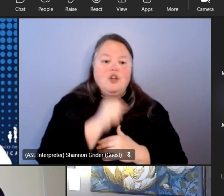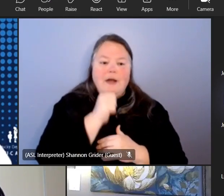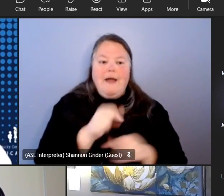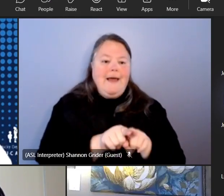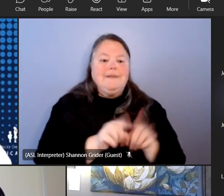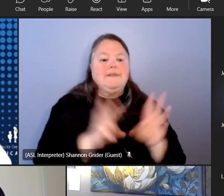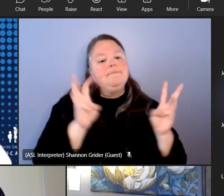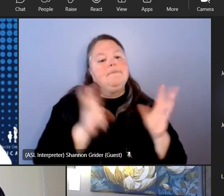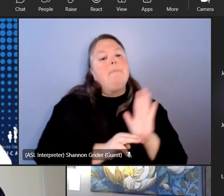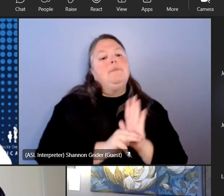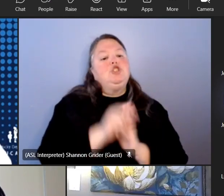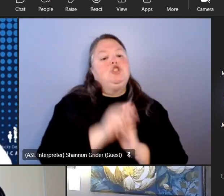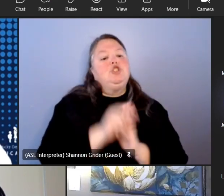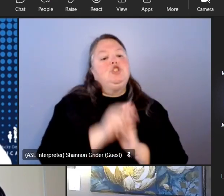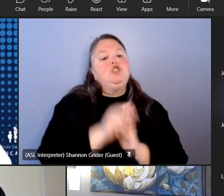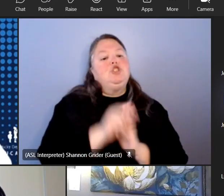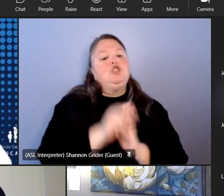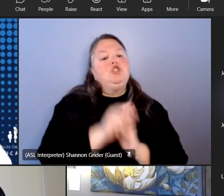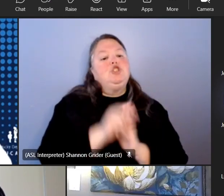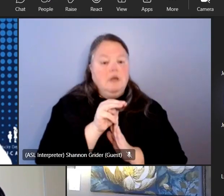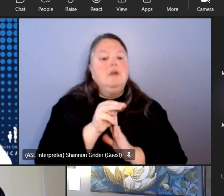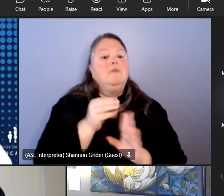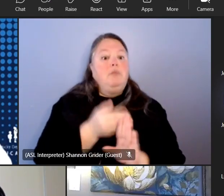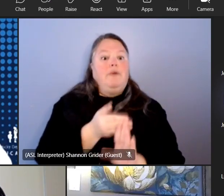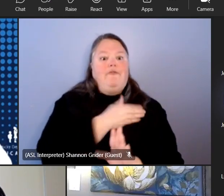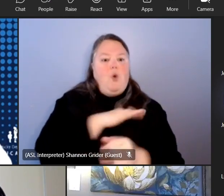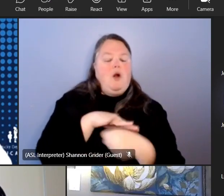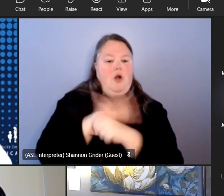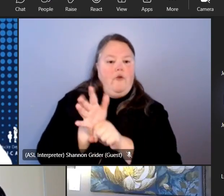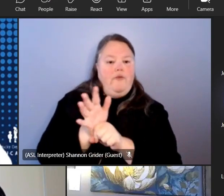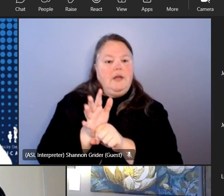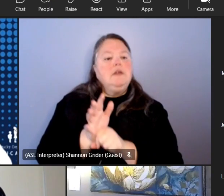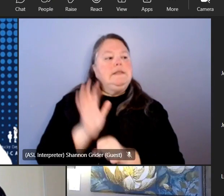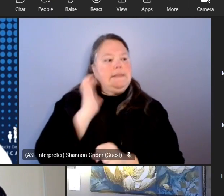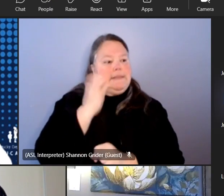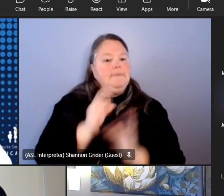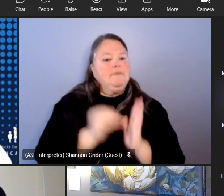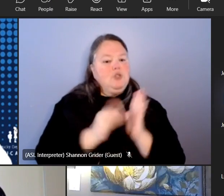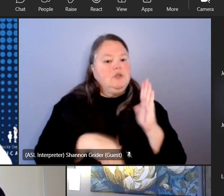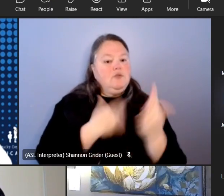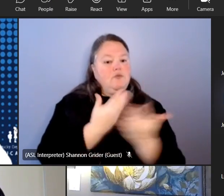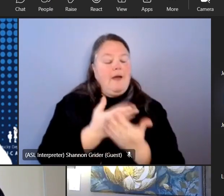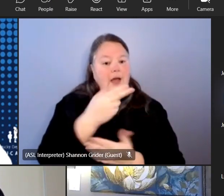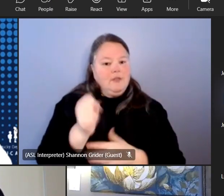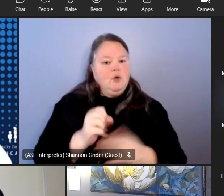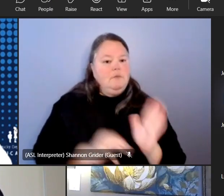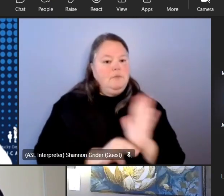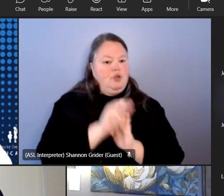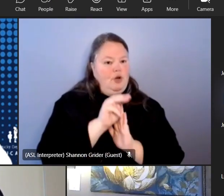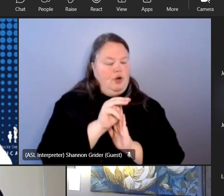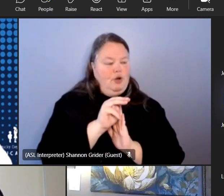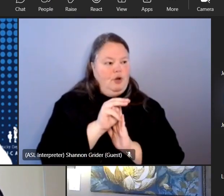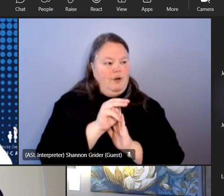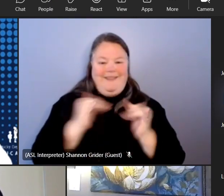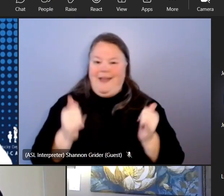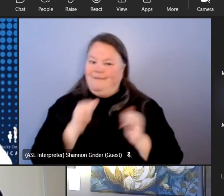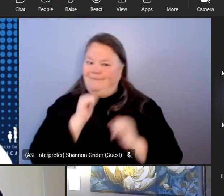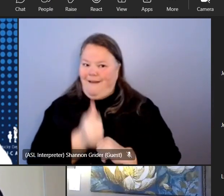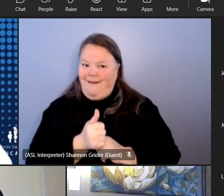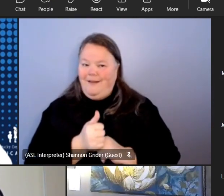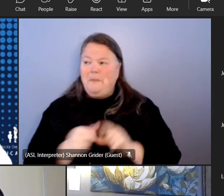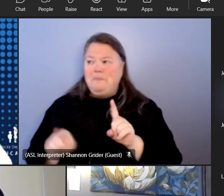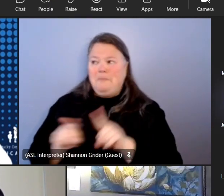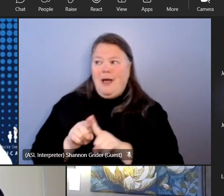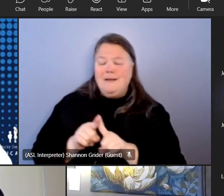you know years ago before covid happened and um students aren't learning the same way either like